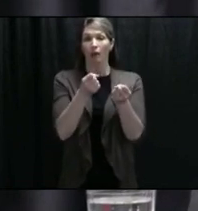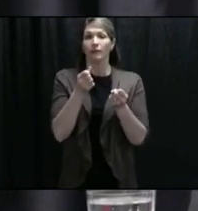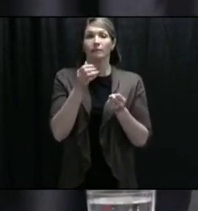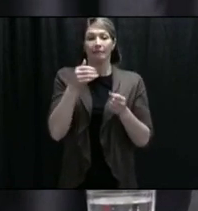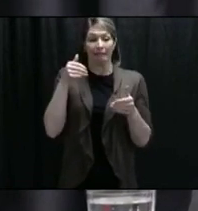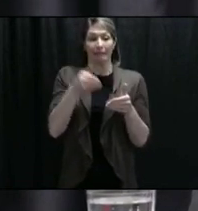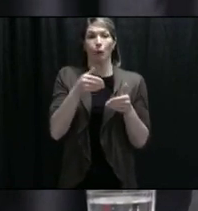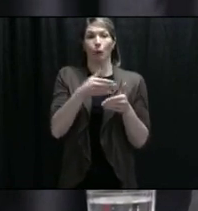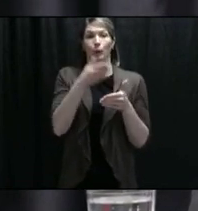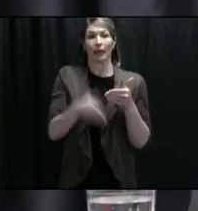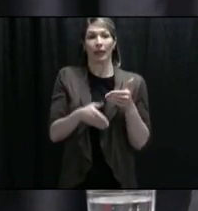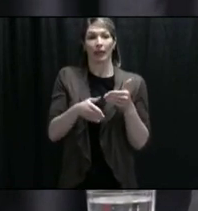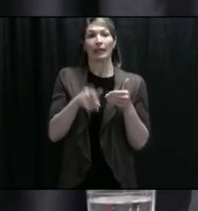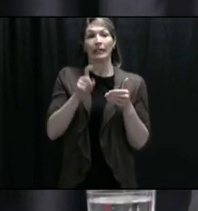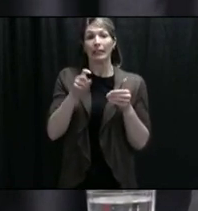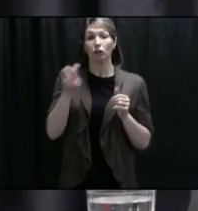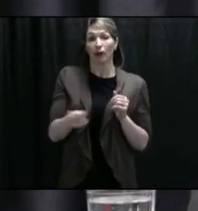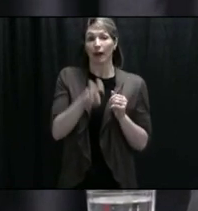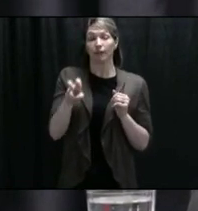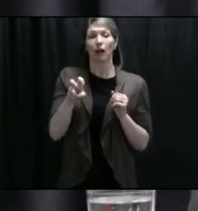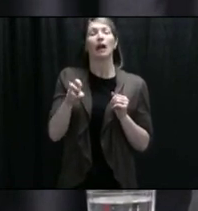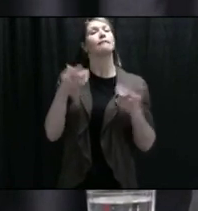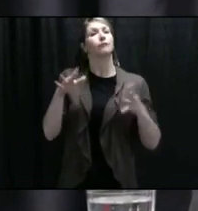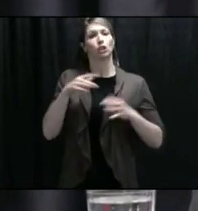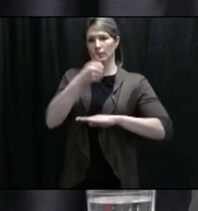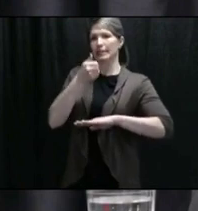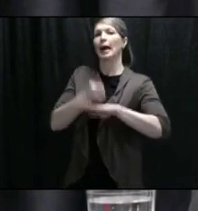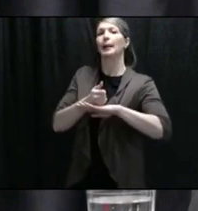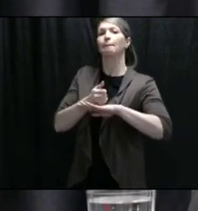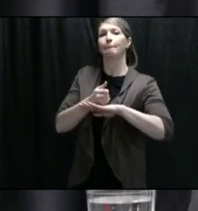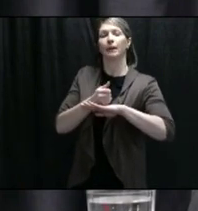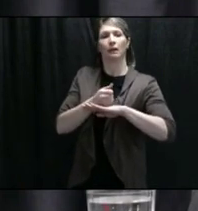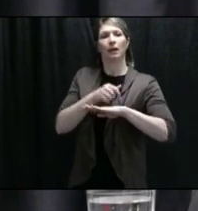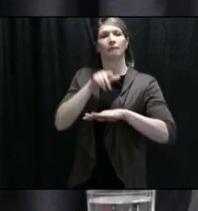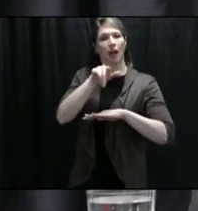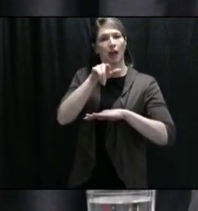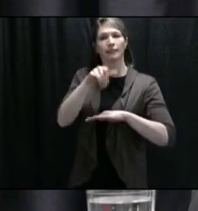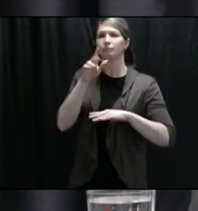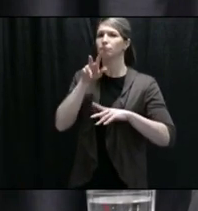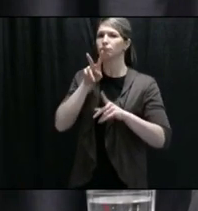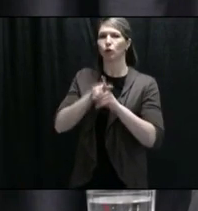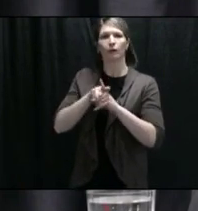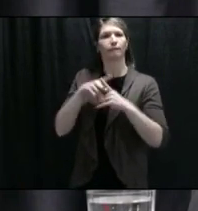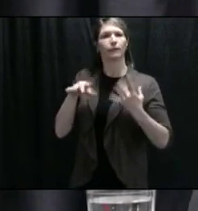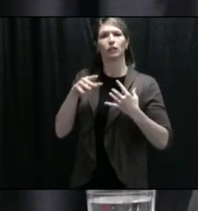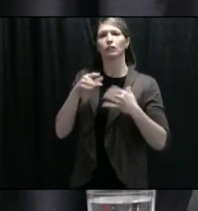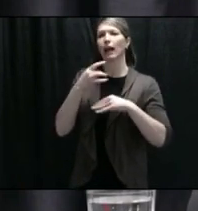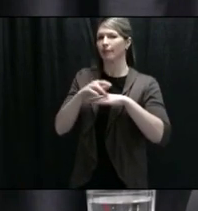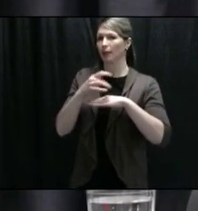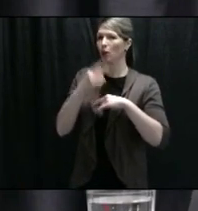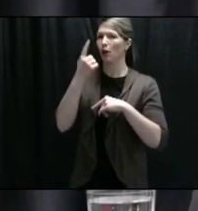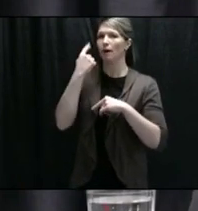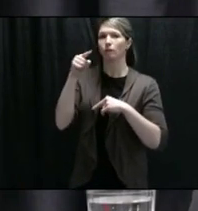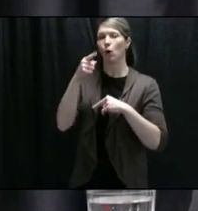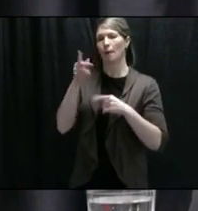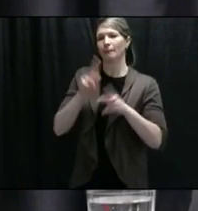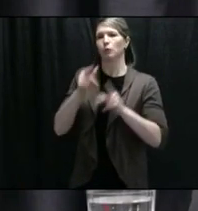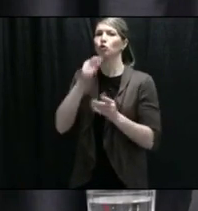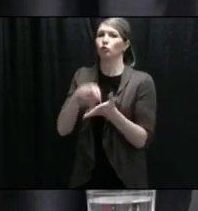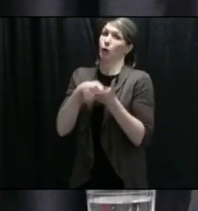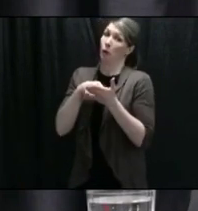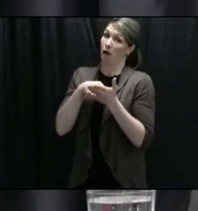Medical Transportation Assistance Program. There are flights and there are availabilities there.